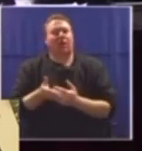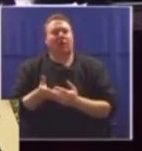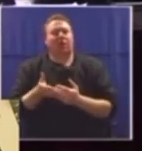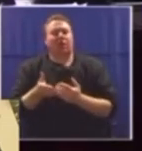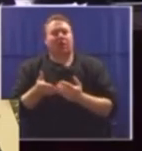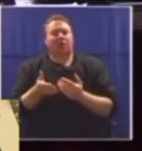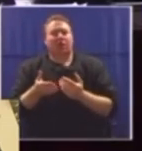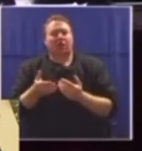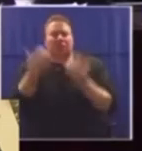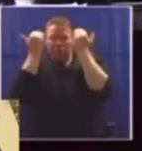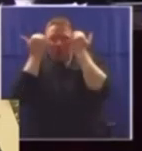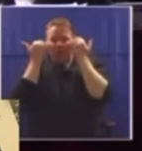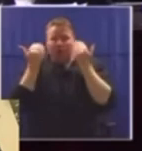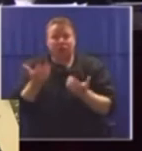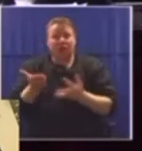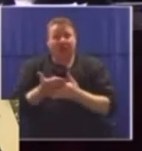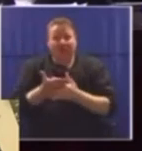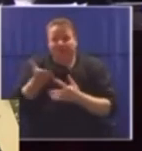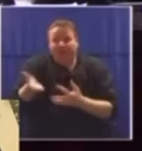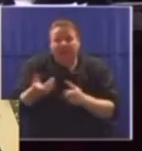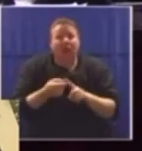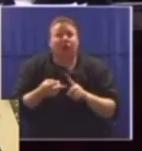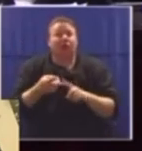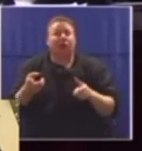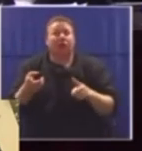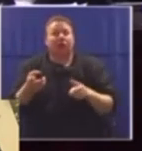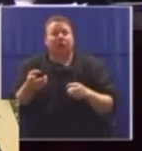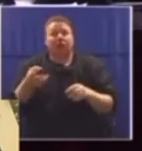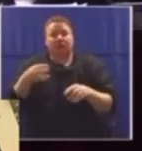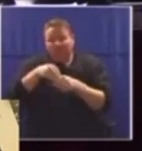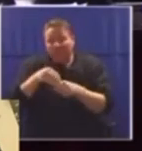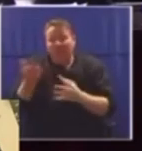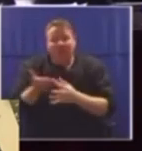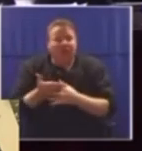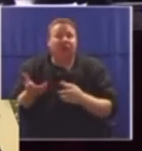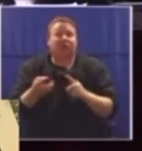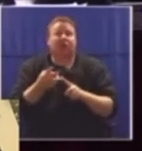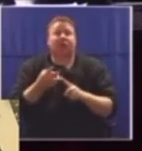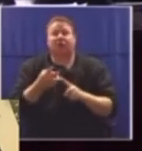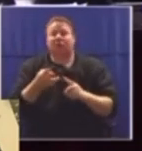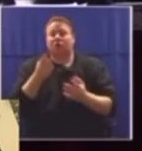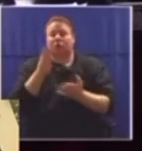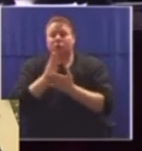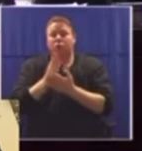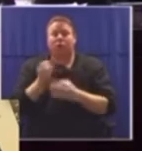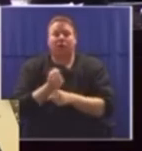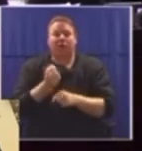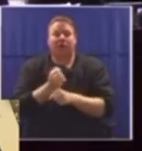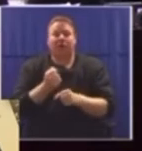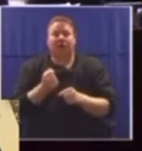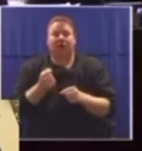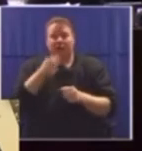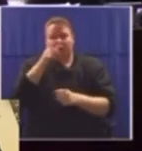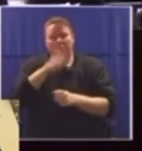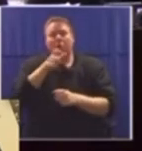judging these cases? Should we not be the ones overseeing these cases? Should we not be the ones making sure that the perpetrators are seen to